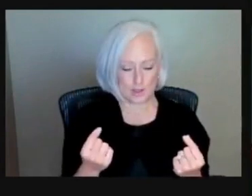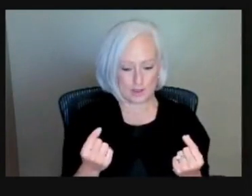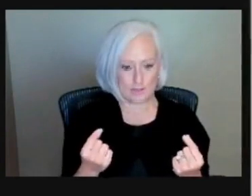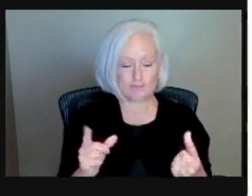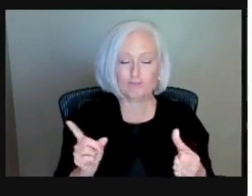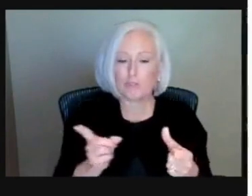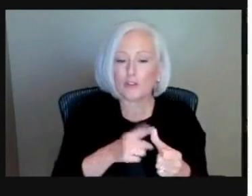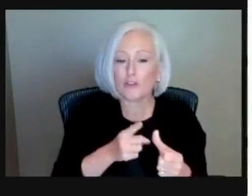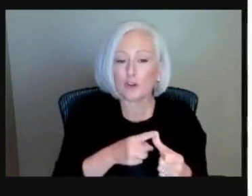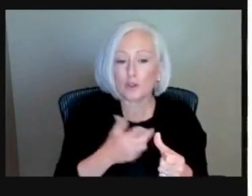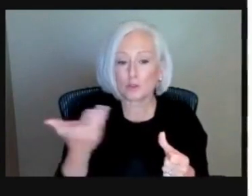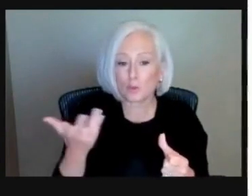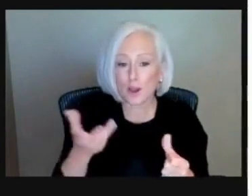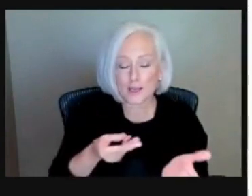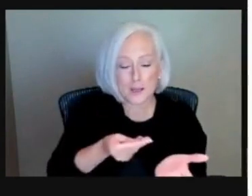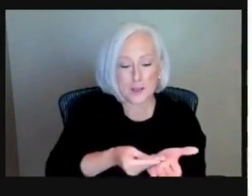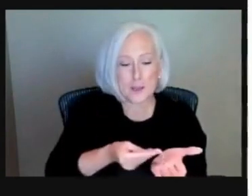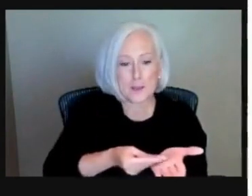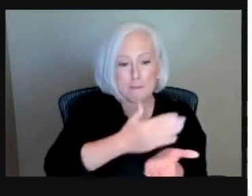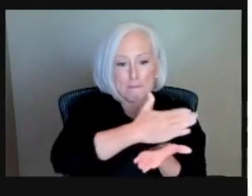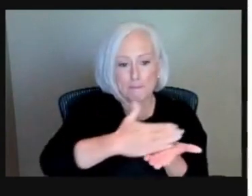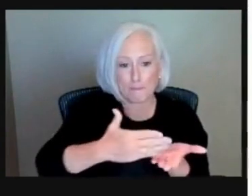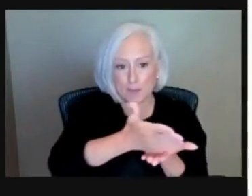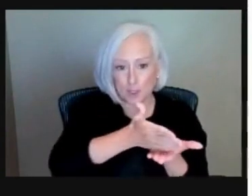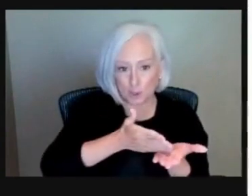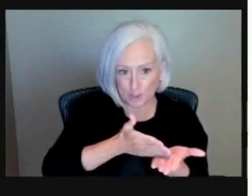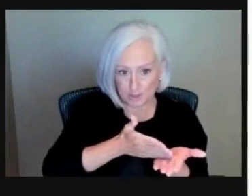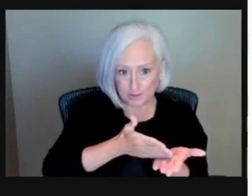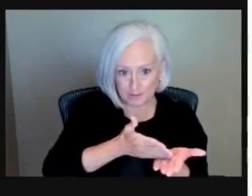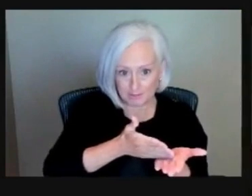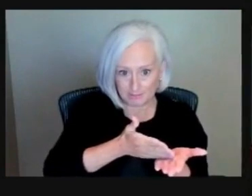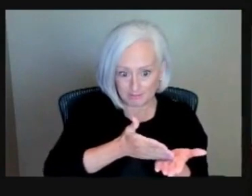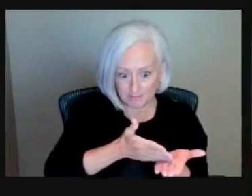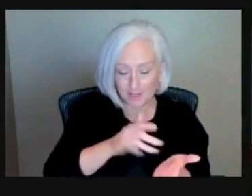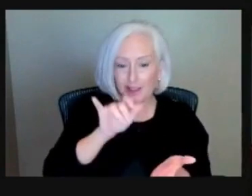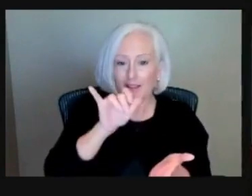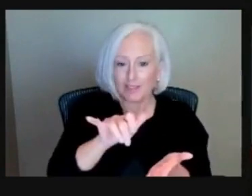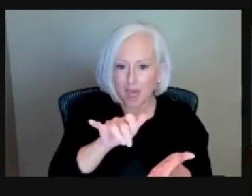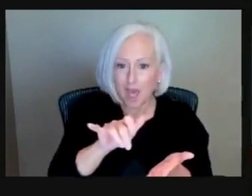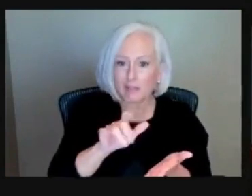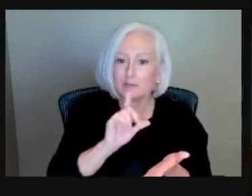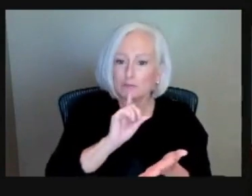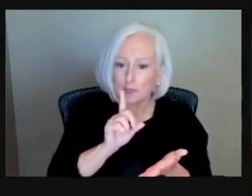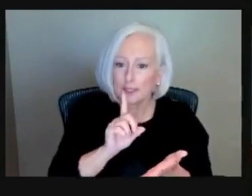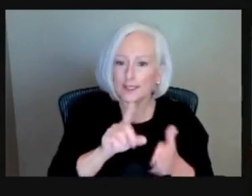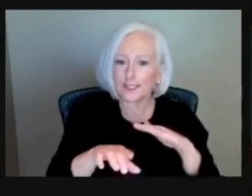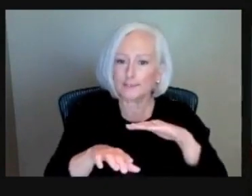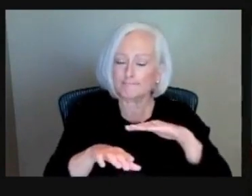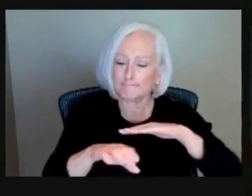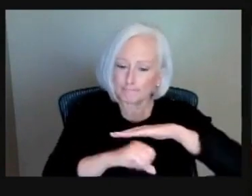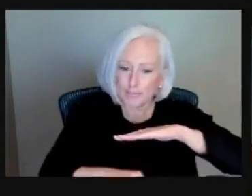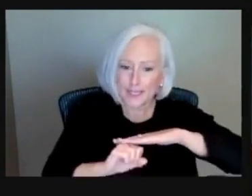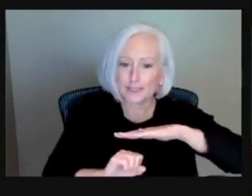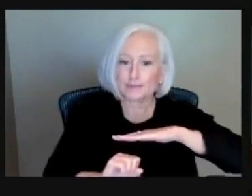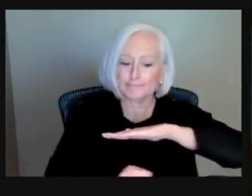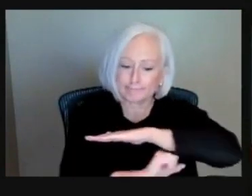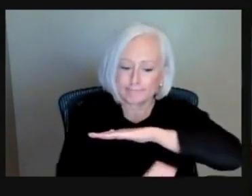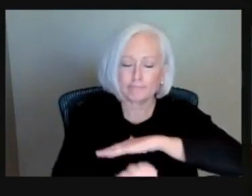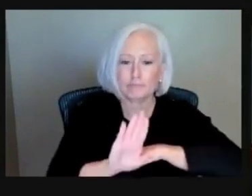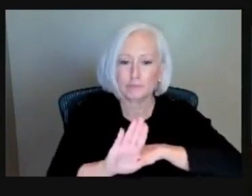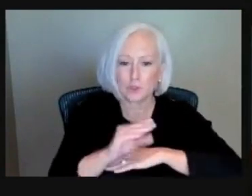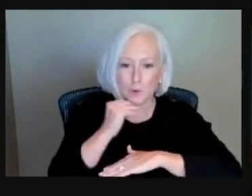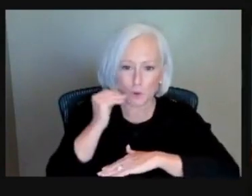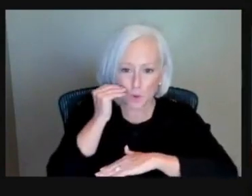budget is truly the foundation of the household. So if you might have it just in your